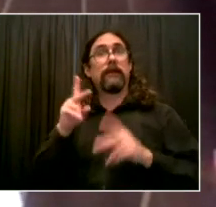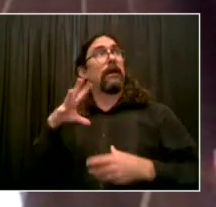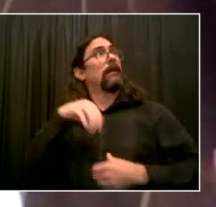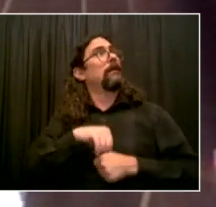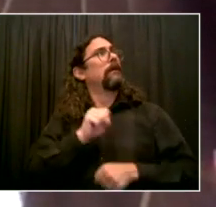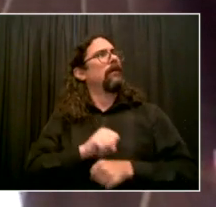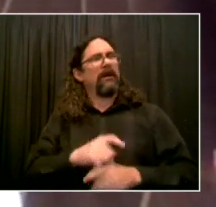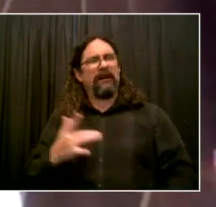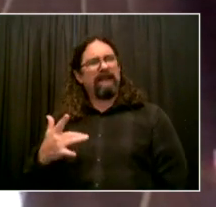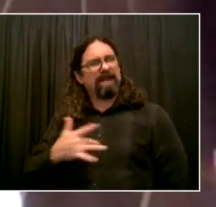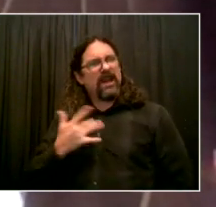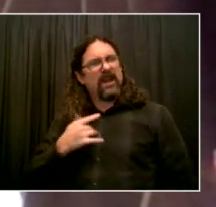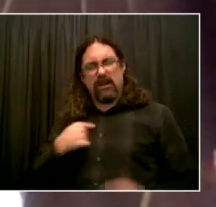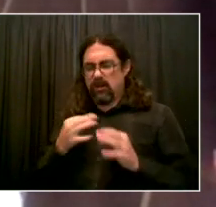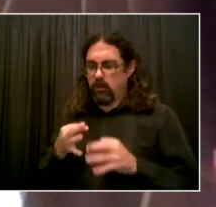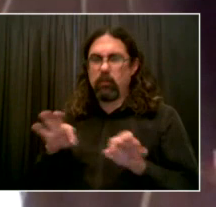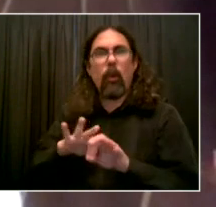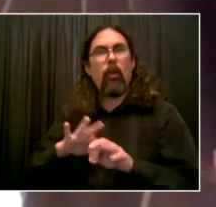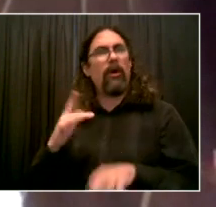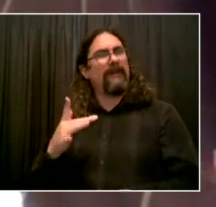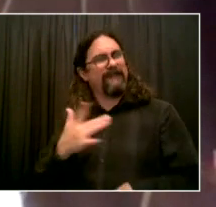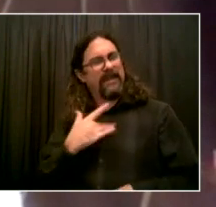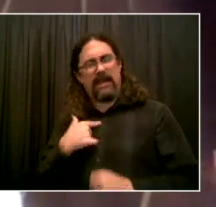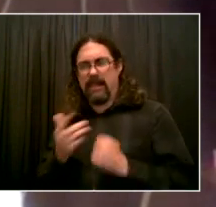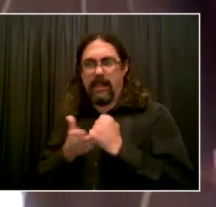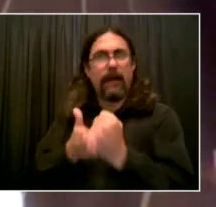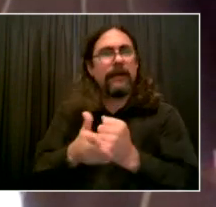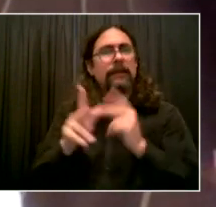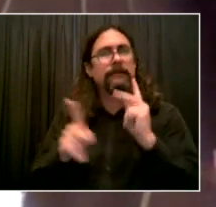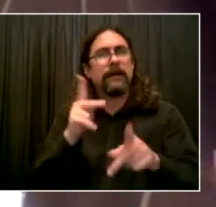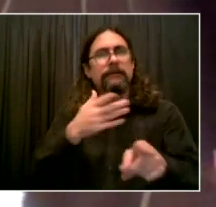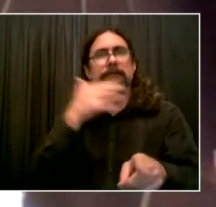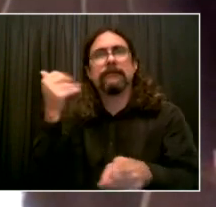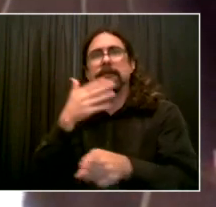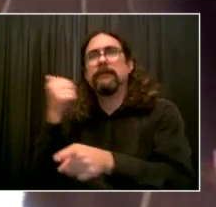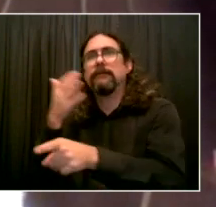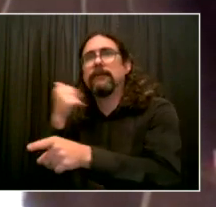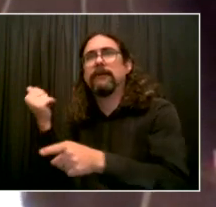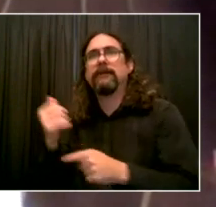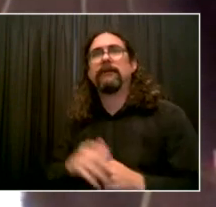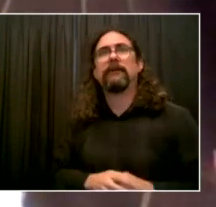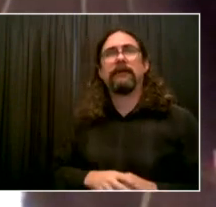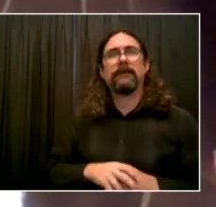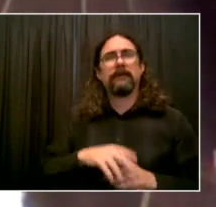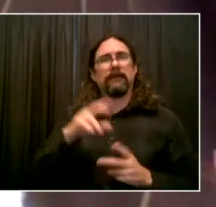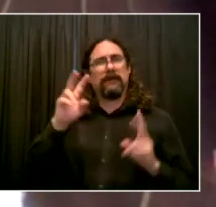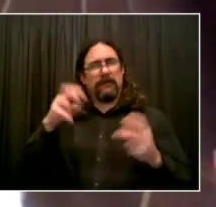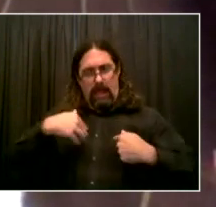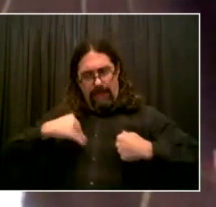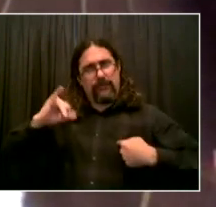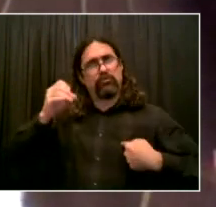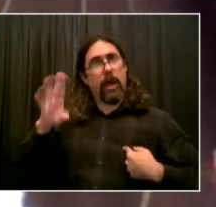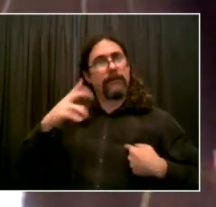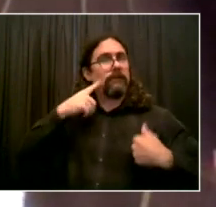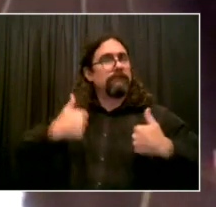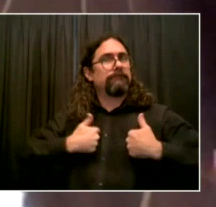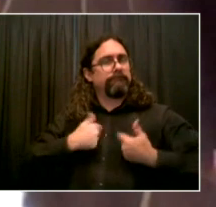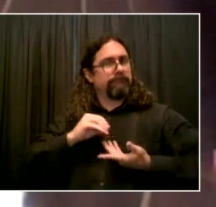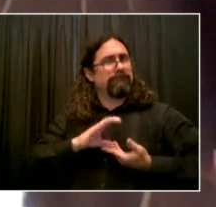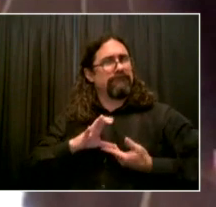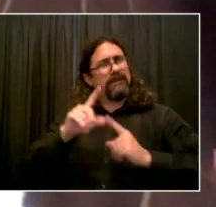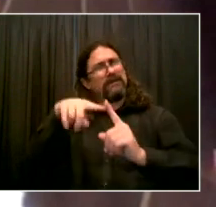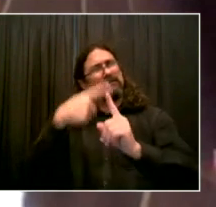health equity. And I commend Mayor de Blasio's foresight in creating the New York City Public Health Jobs Corps.